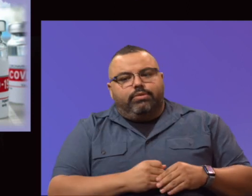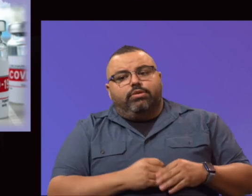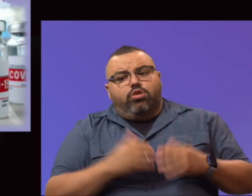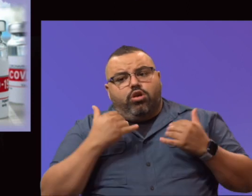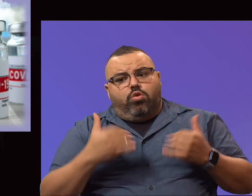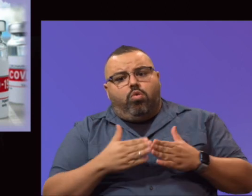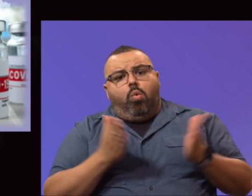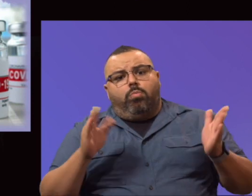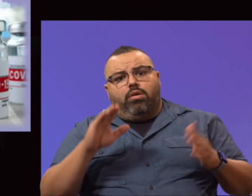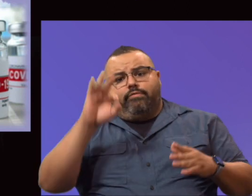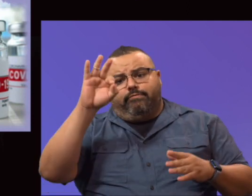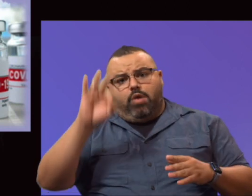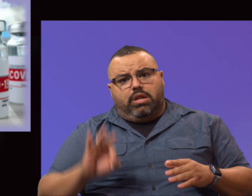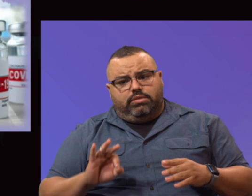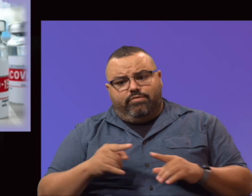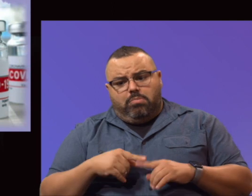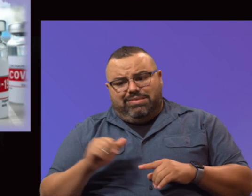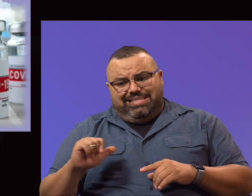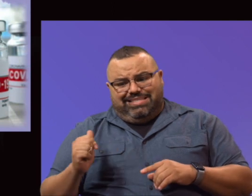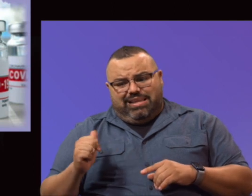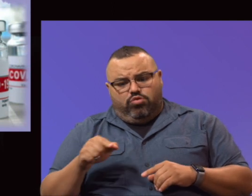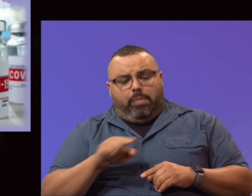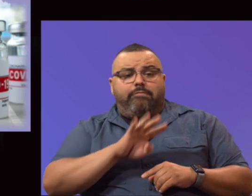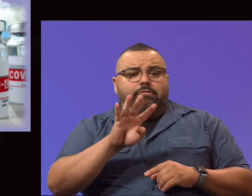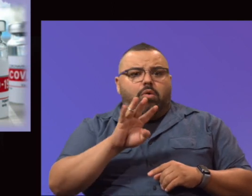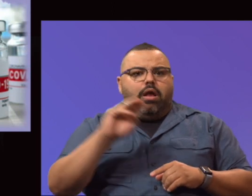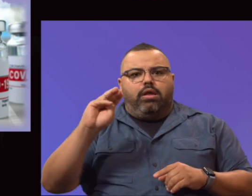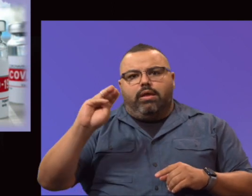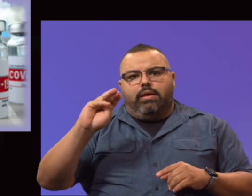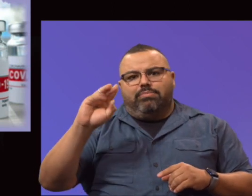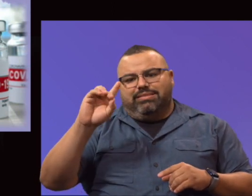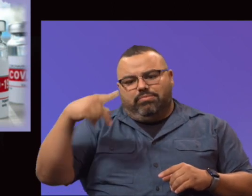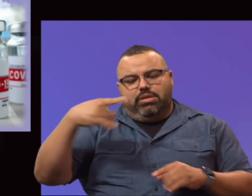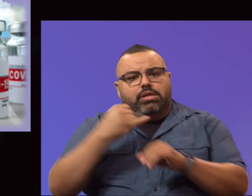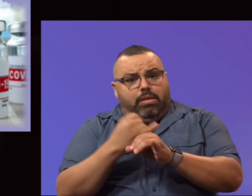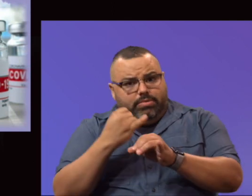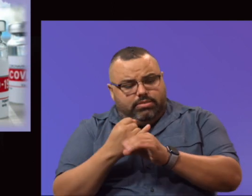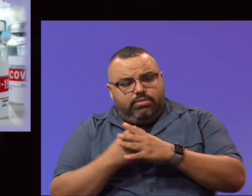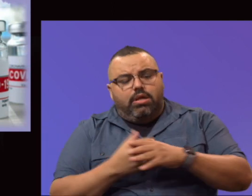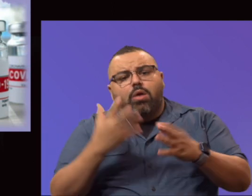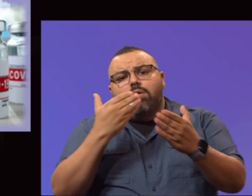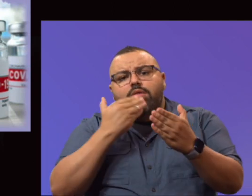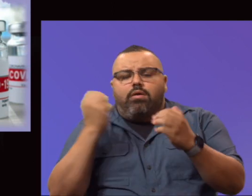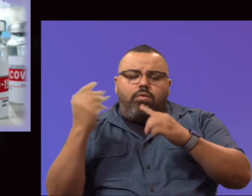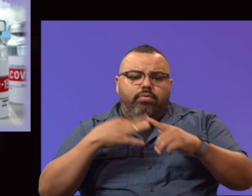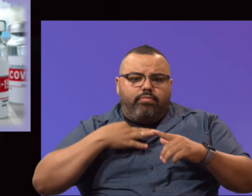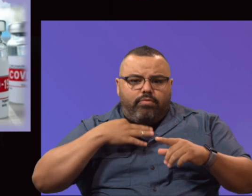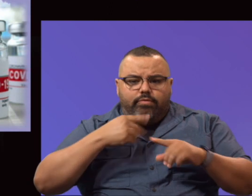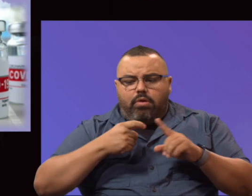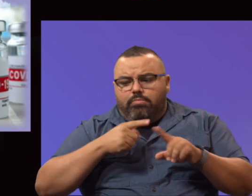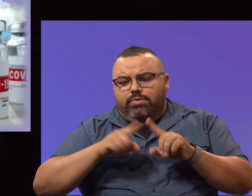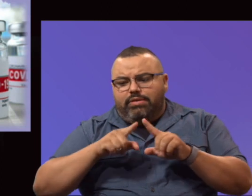currently open on Fridays from 10 a.m. to 4 p.m. at our Mission del Paso campus. And I want to thank all the volunteers from